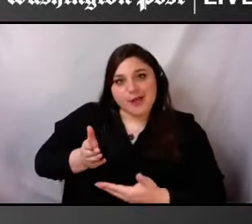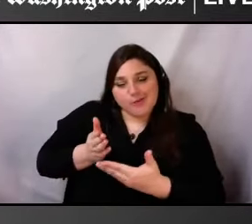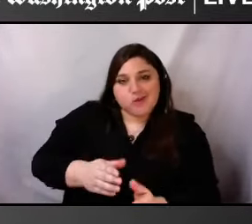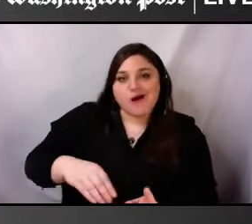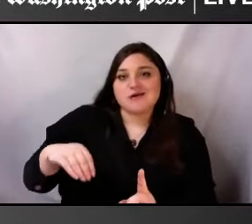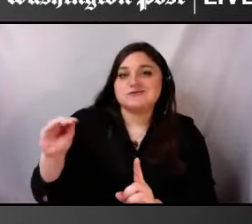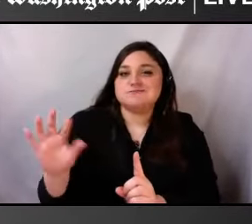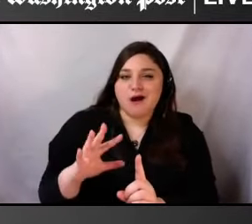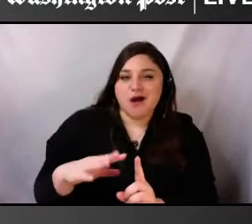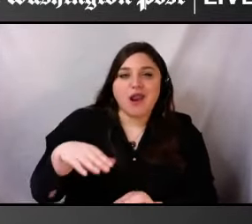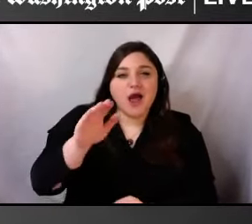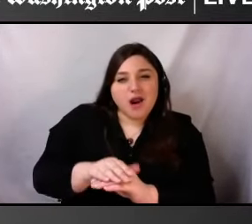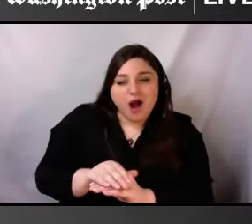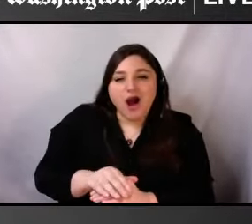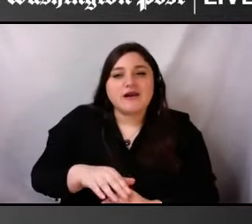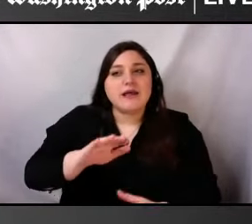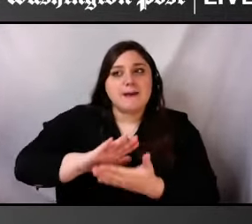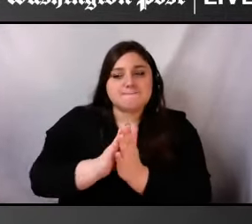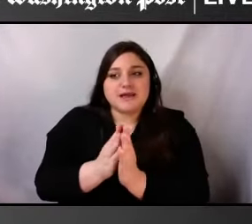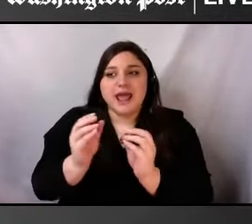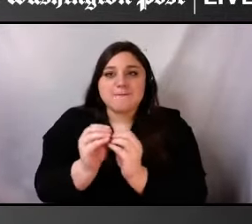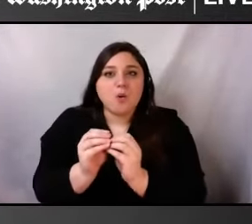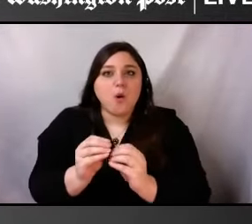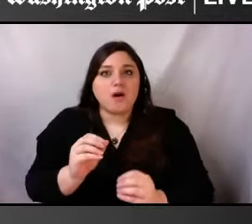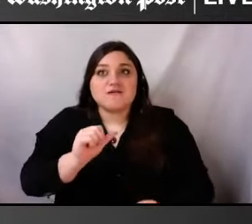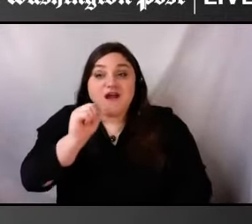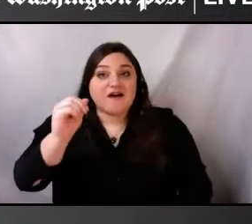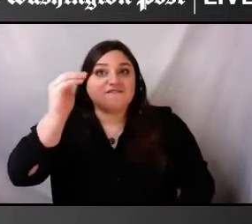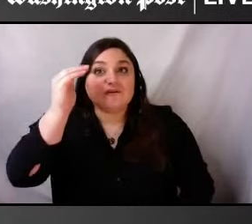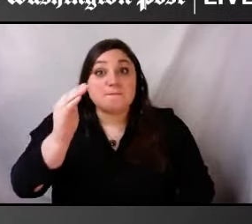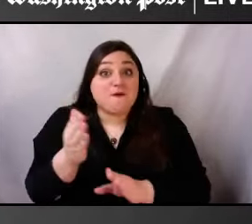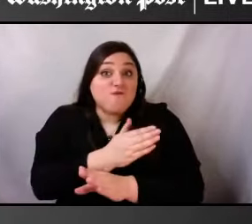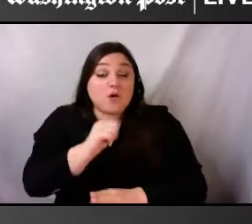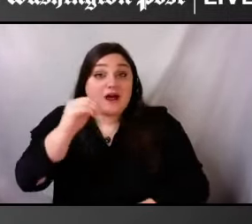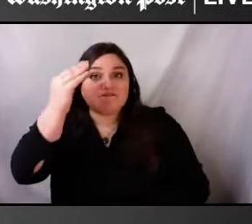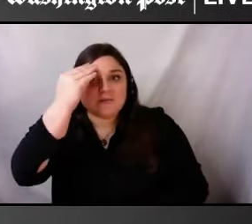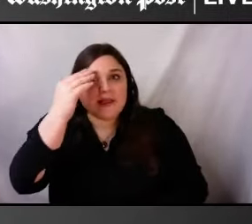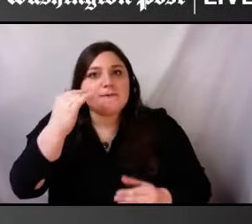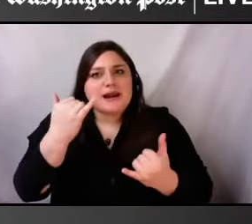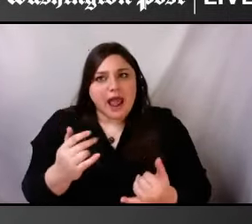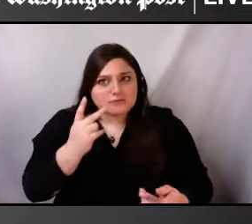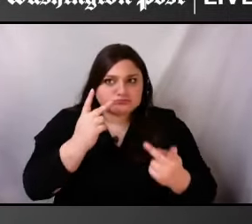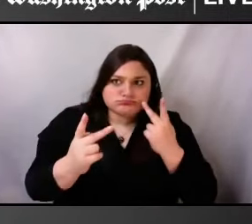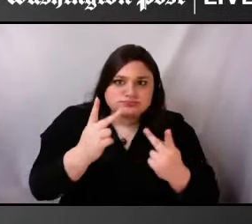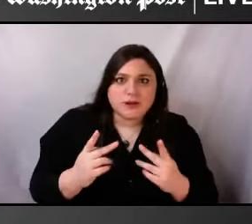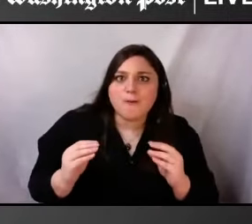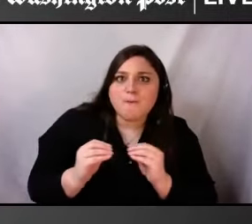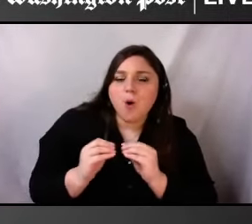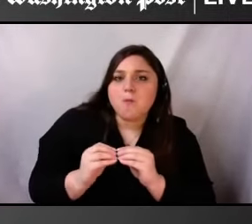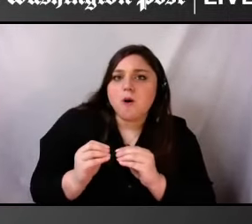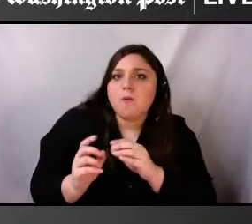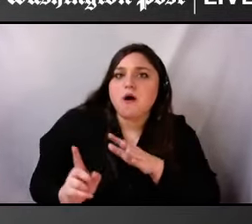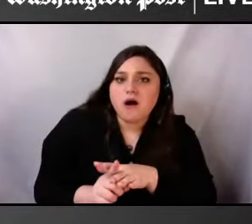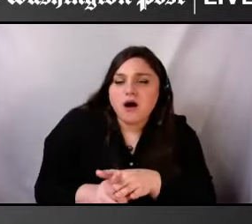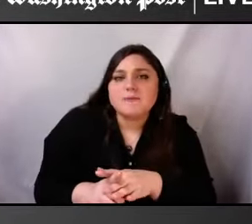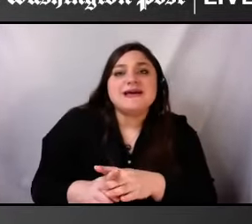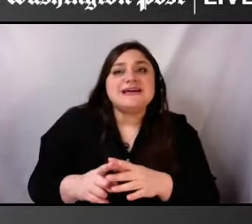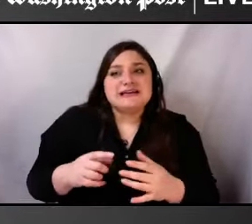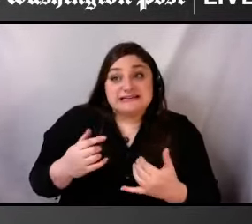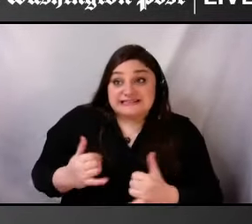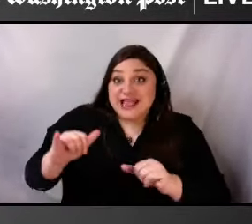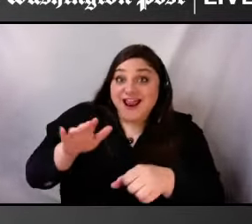was unfamiliar for so many people, there still is so much more that needs to be done. When it comes to